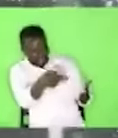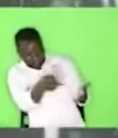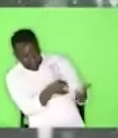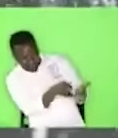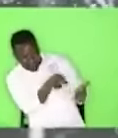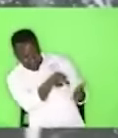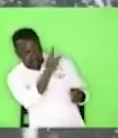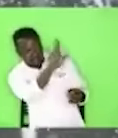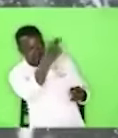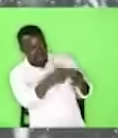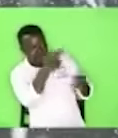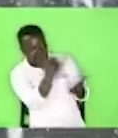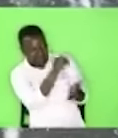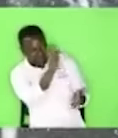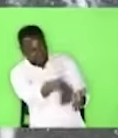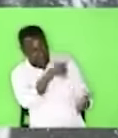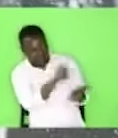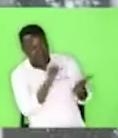very close.